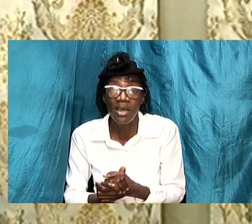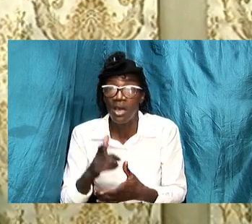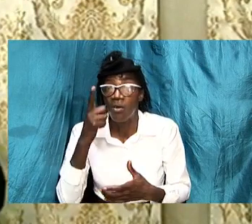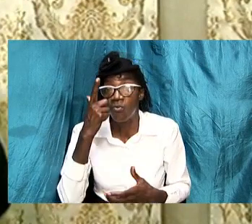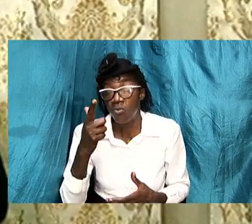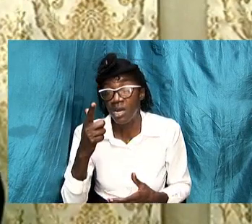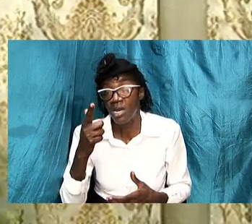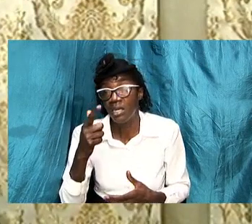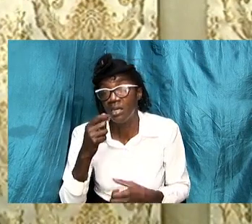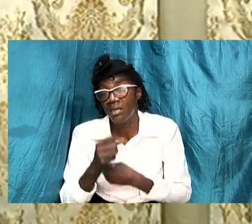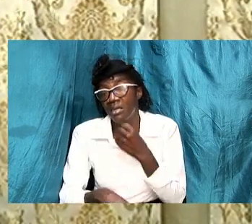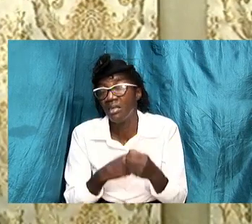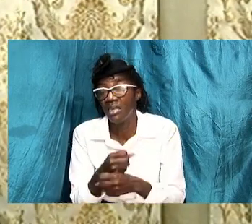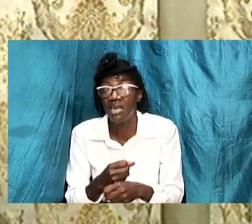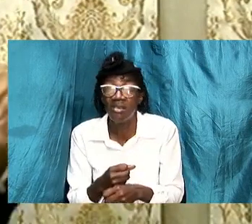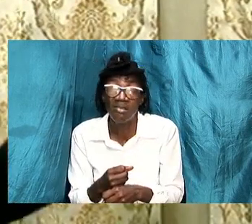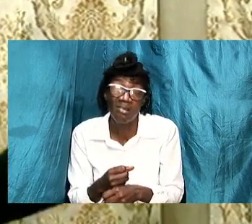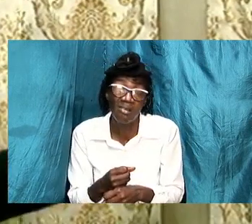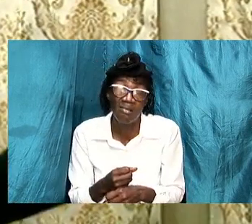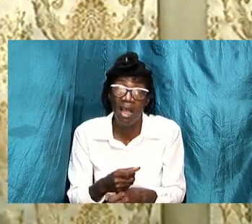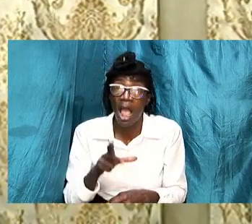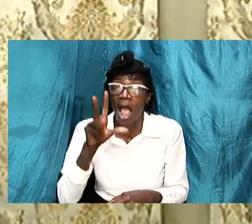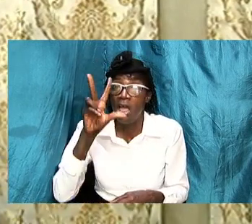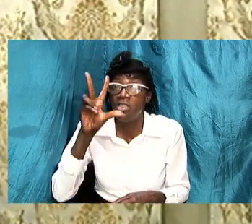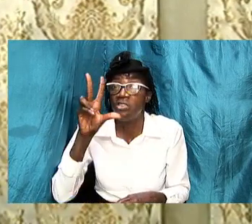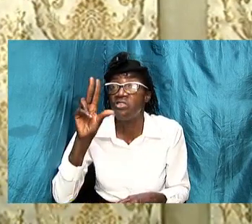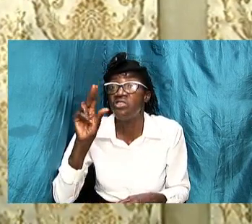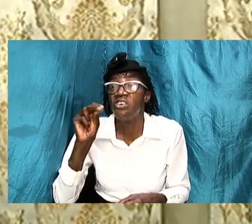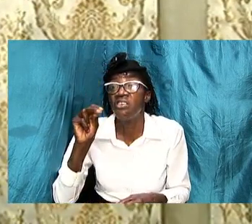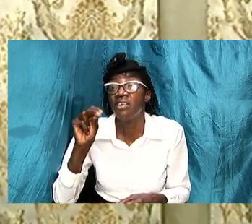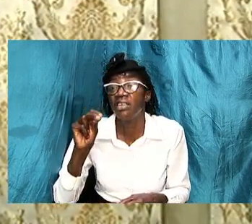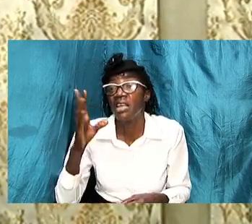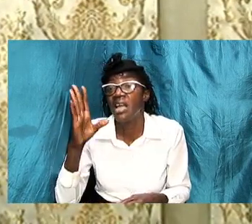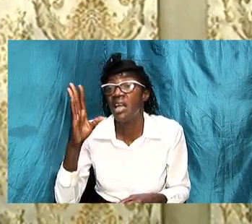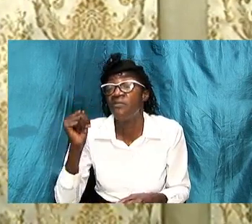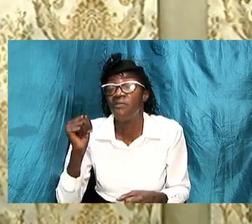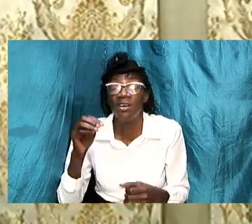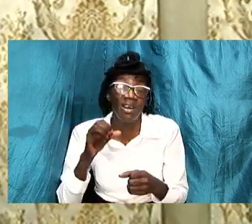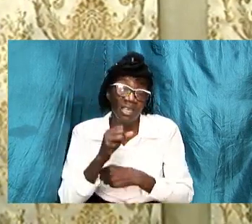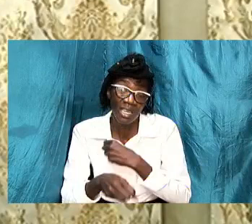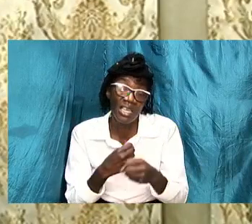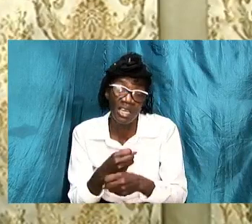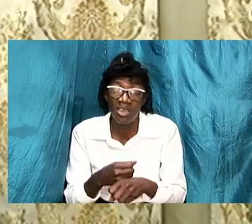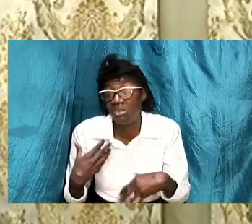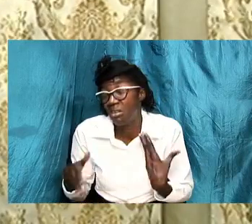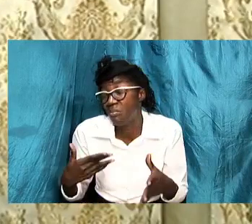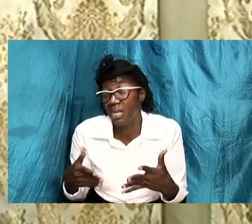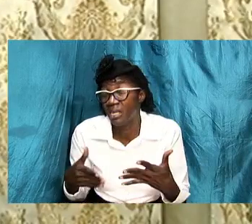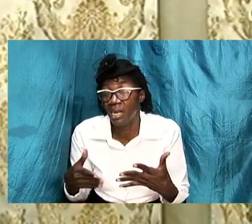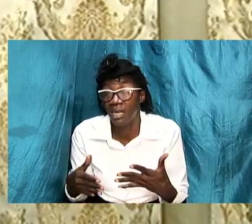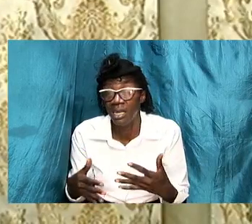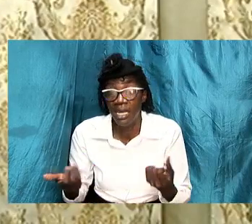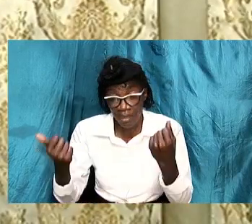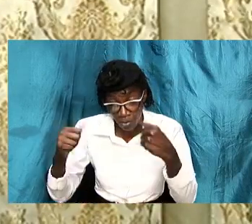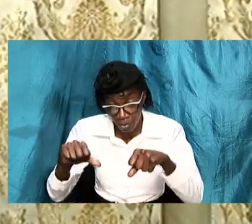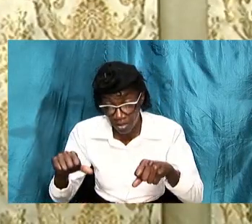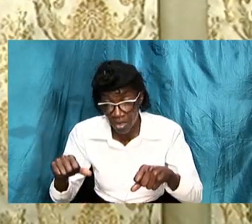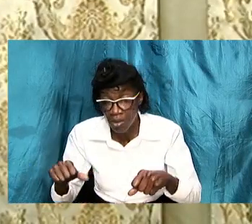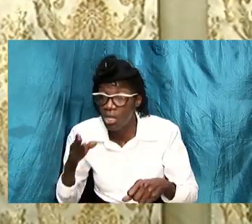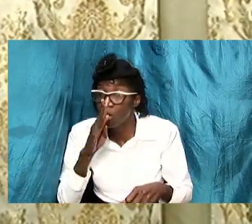year or 30 40 years it doesn't matter because it is possible to be in the thing